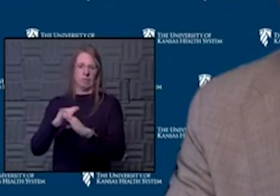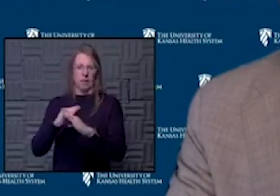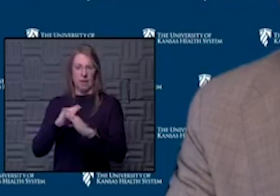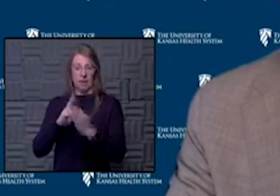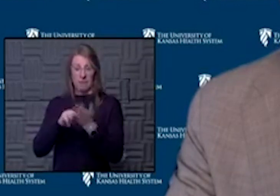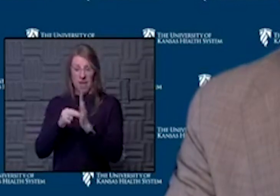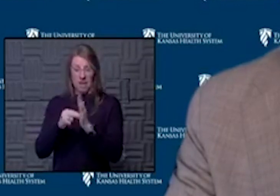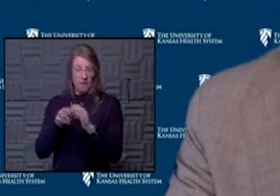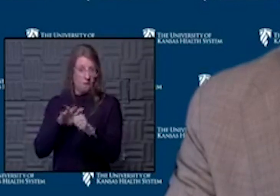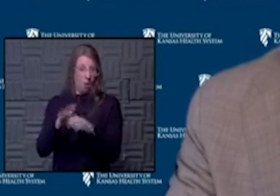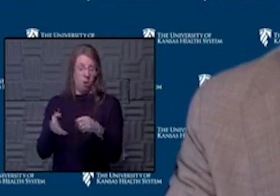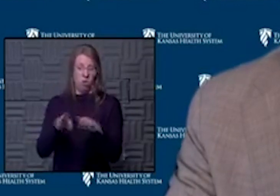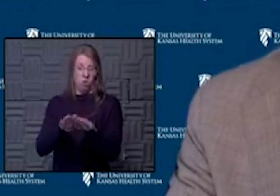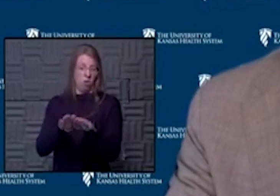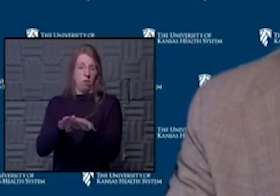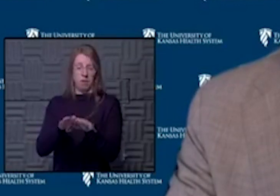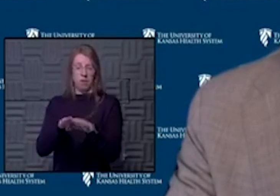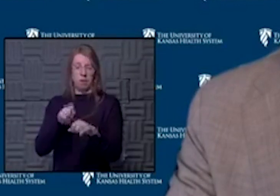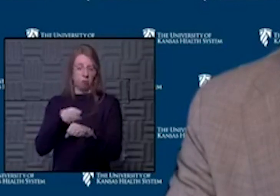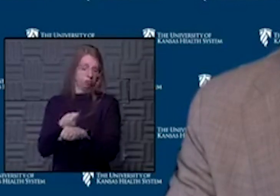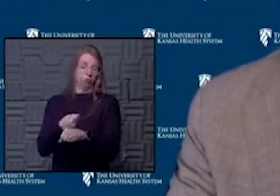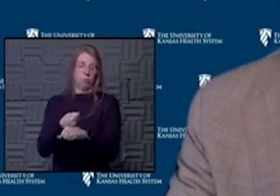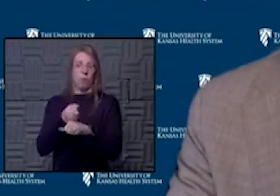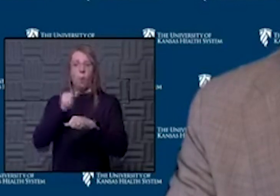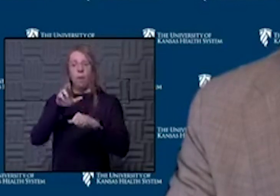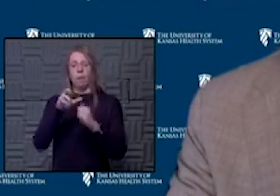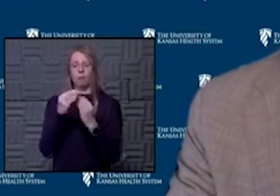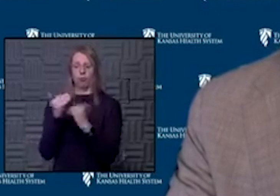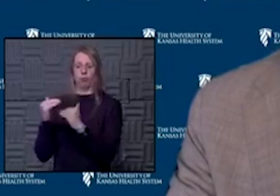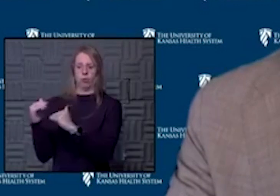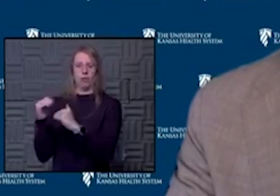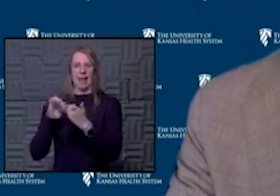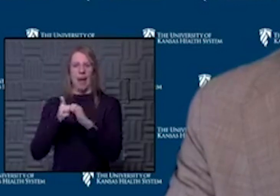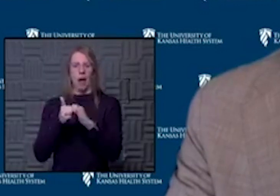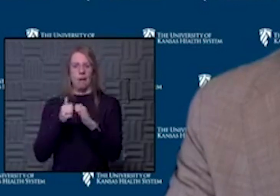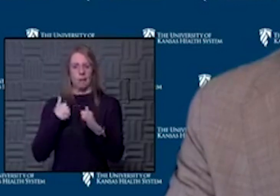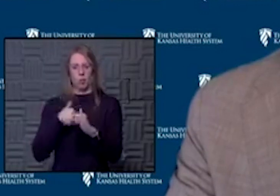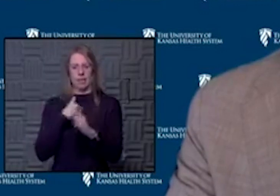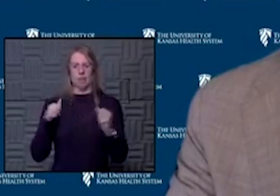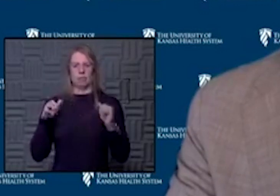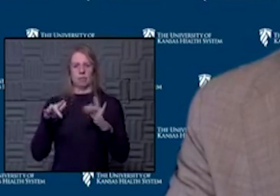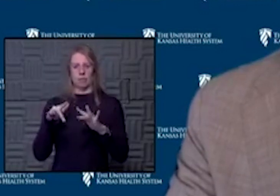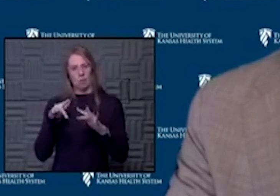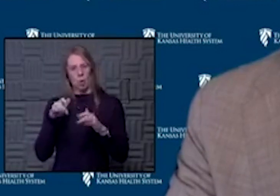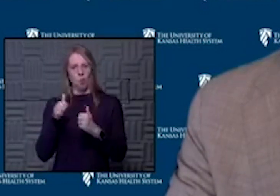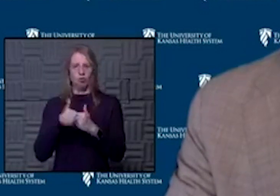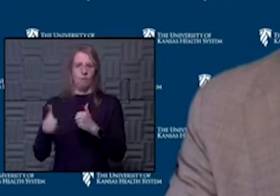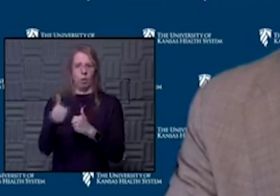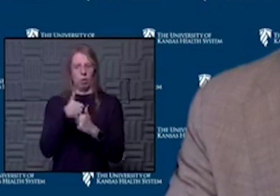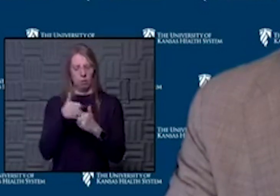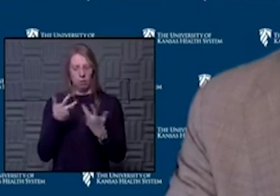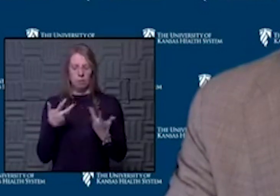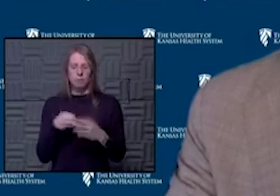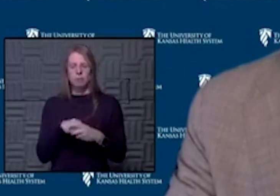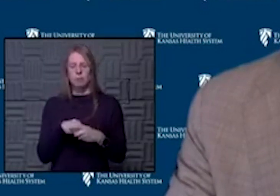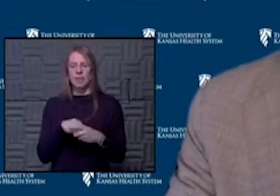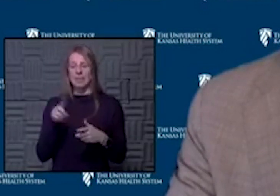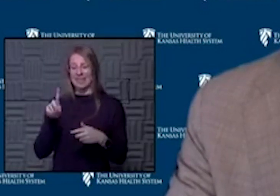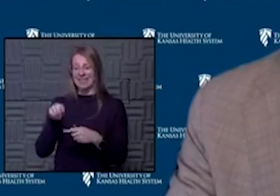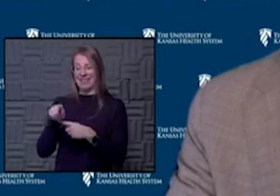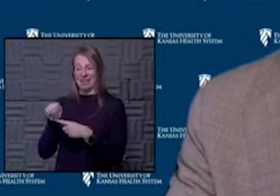full lockdown or whether that's additional sort of restrictions on how we move and gather, especially in the places that we know by data